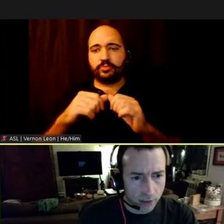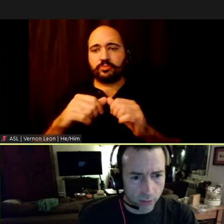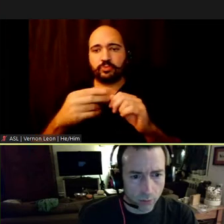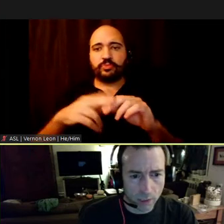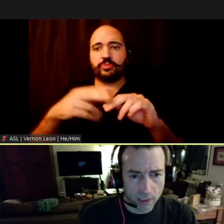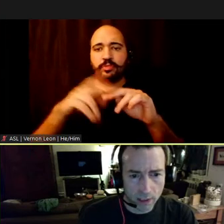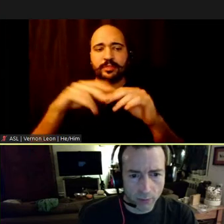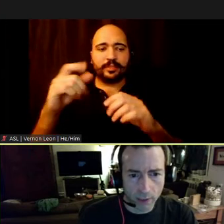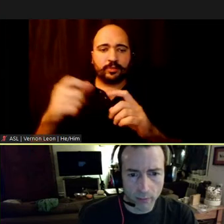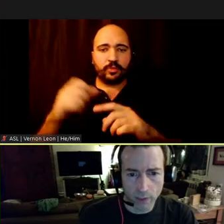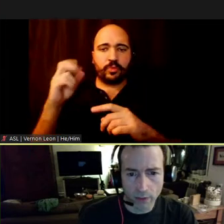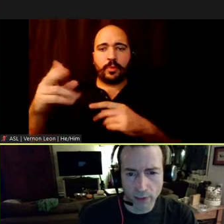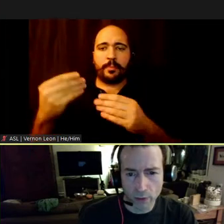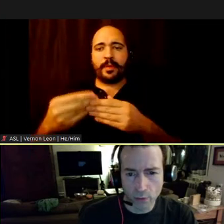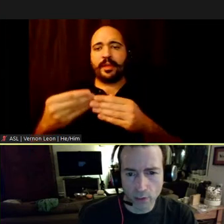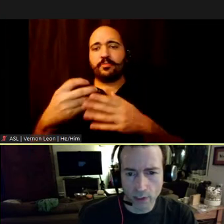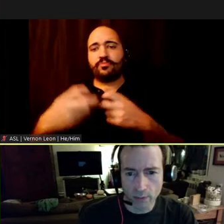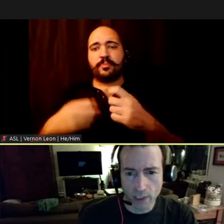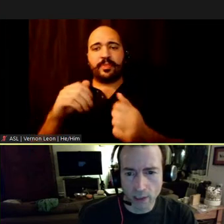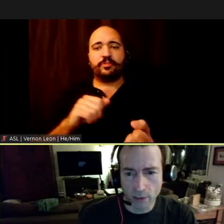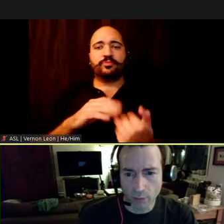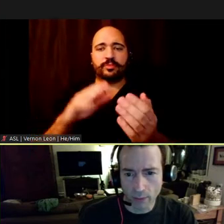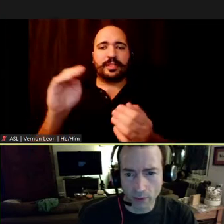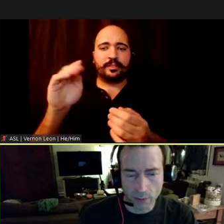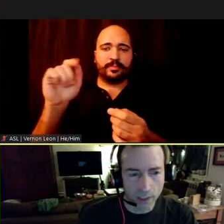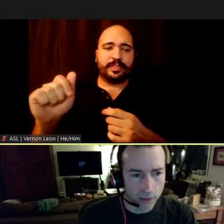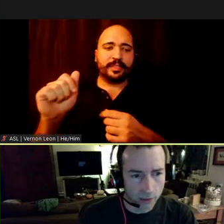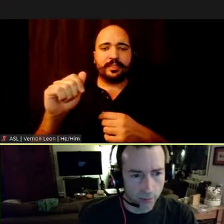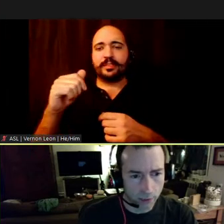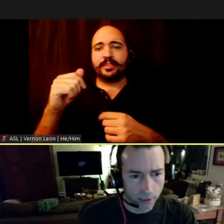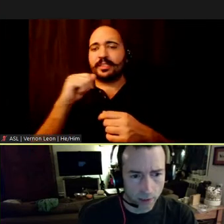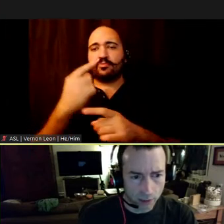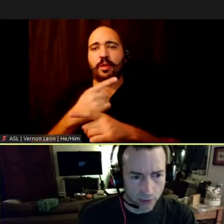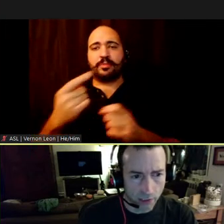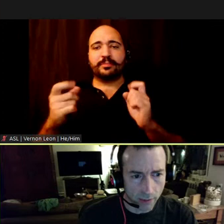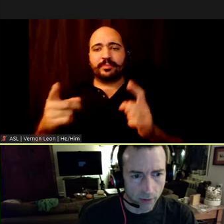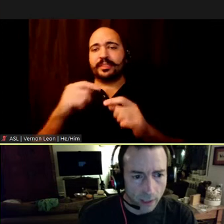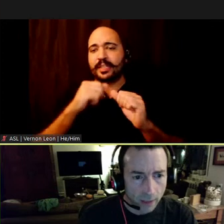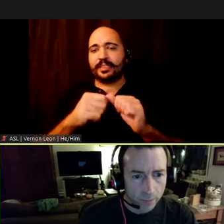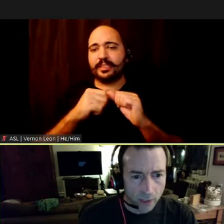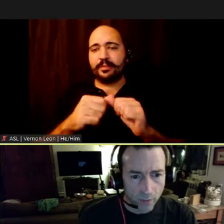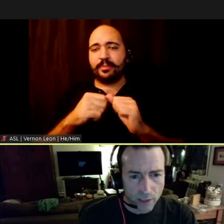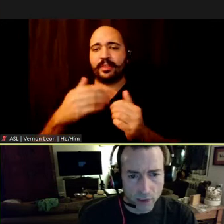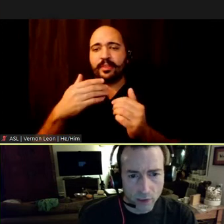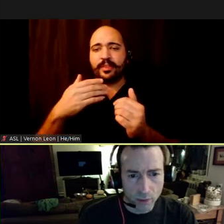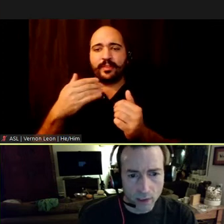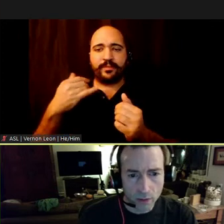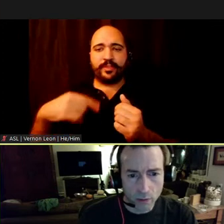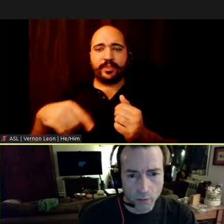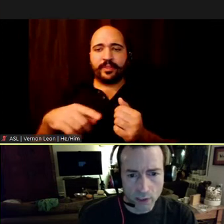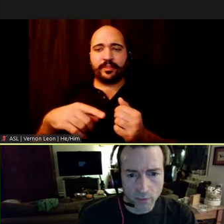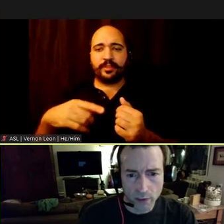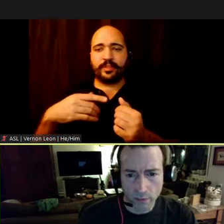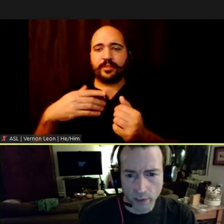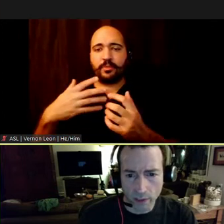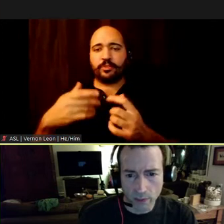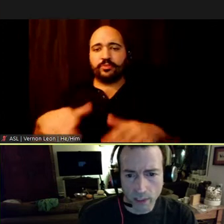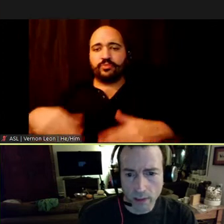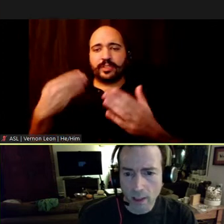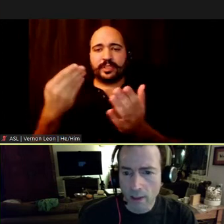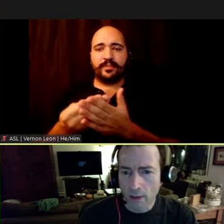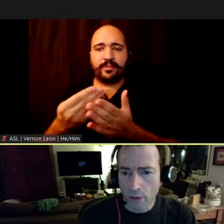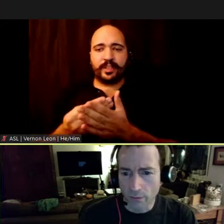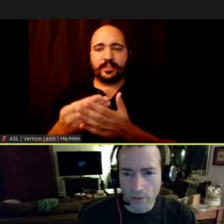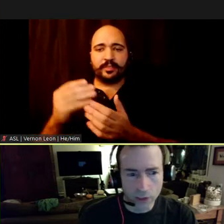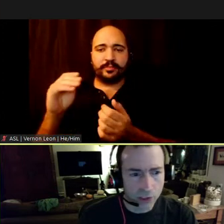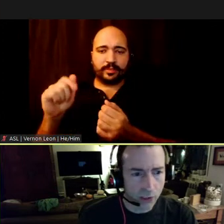taxes to throw money at a problem rather than address the MTA's improper spending is simply unsustainable. If they are so eager to raise funds for the MTA,